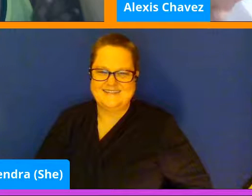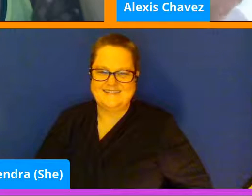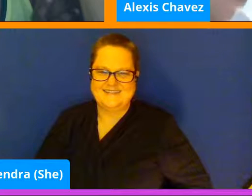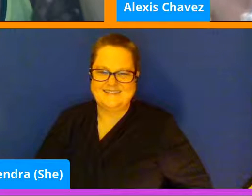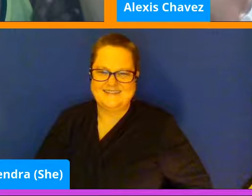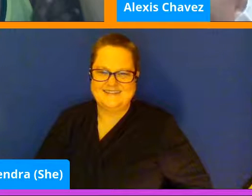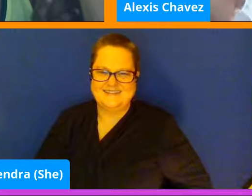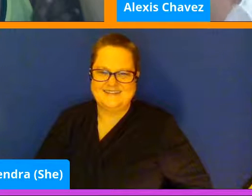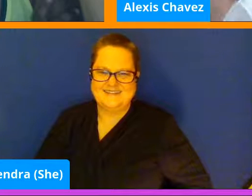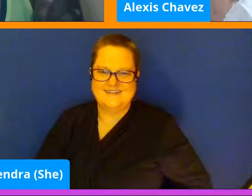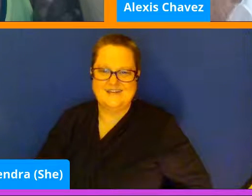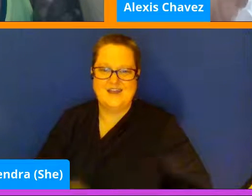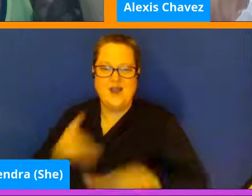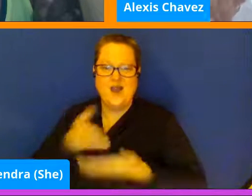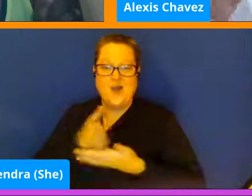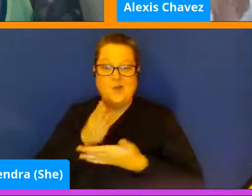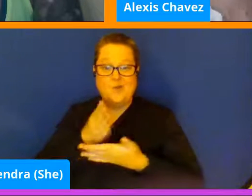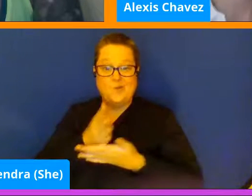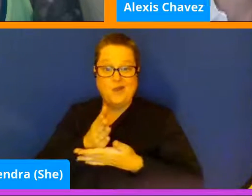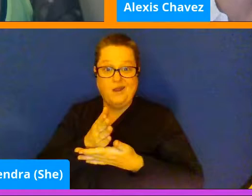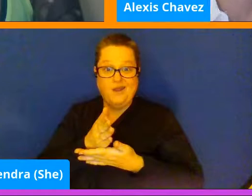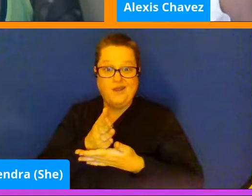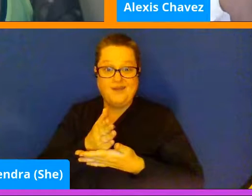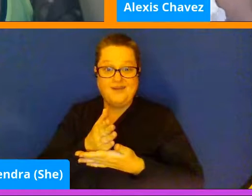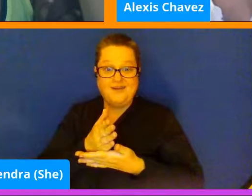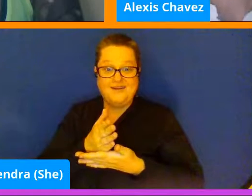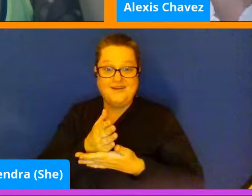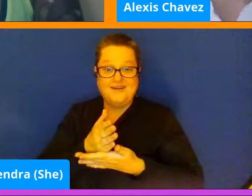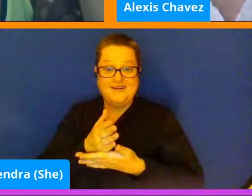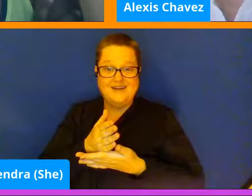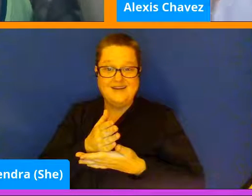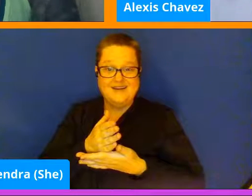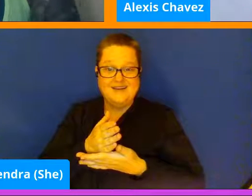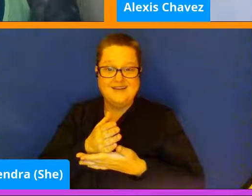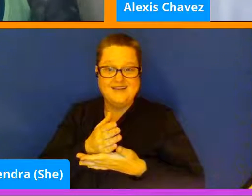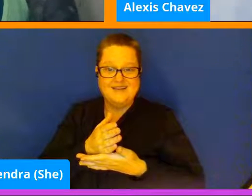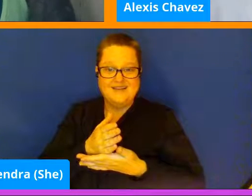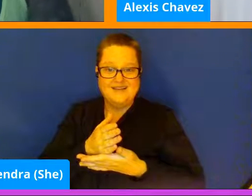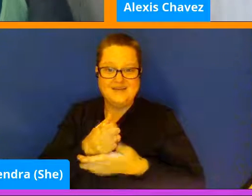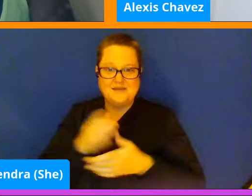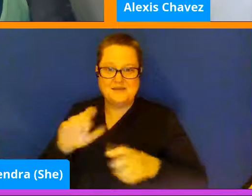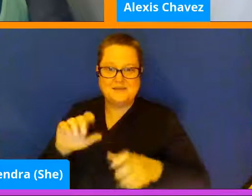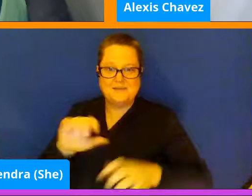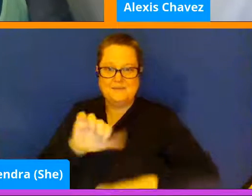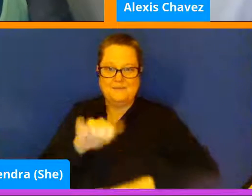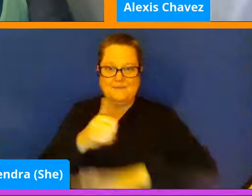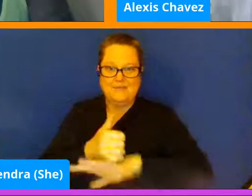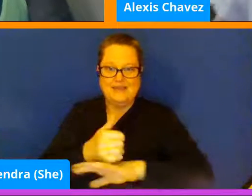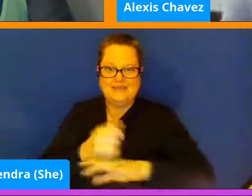All right. Let's, let me get my camera back in position here.